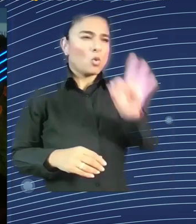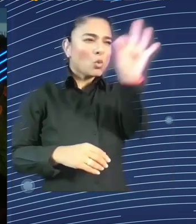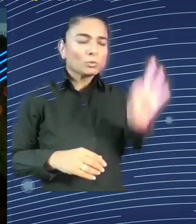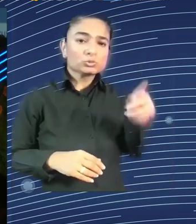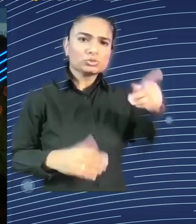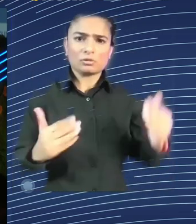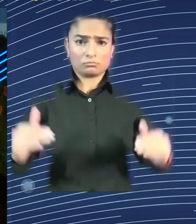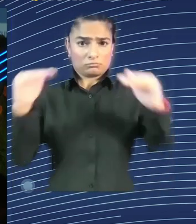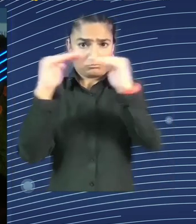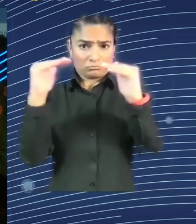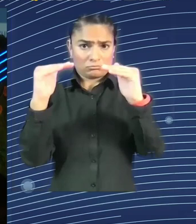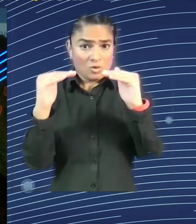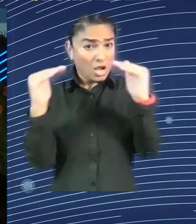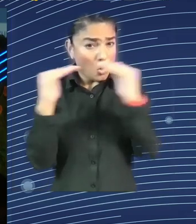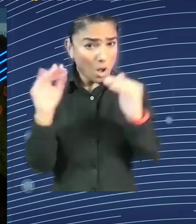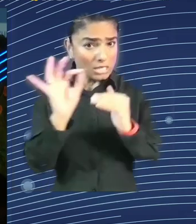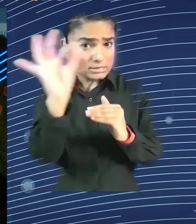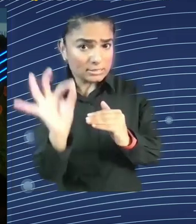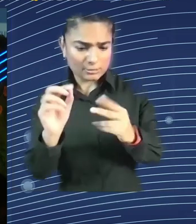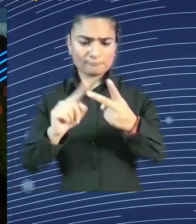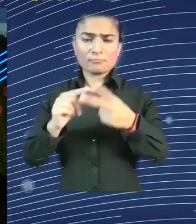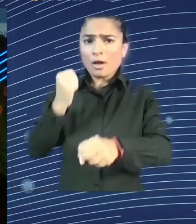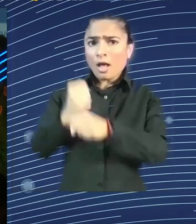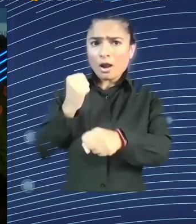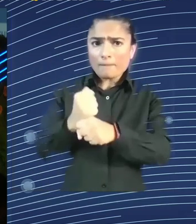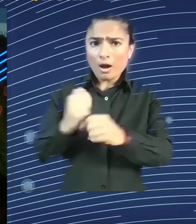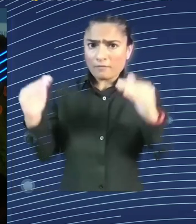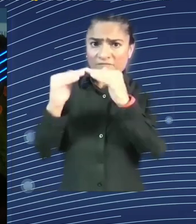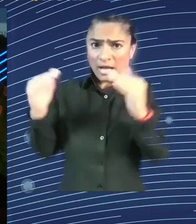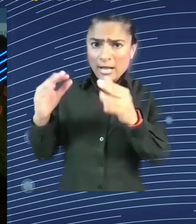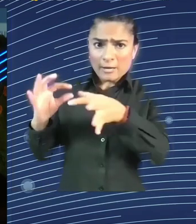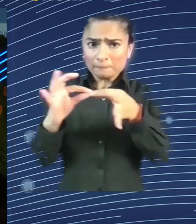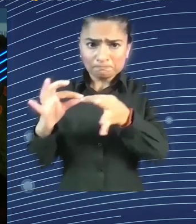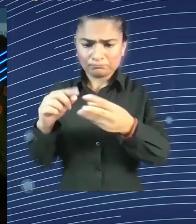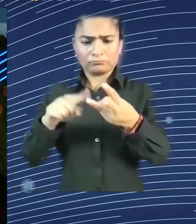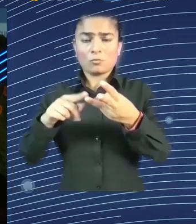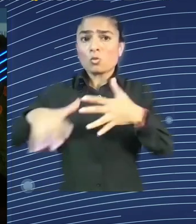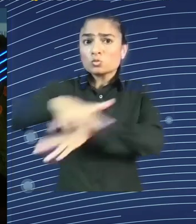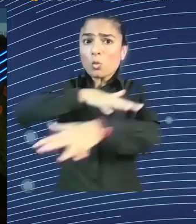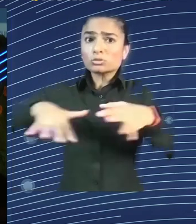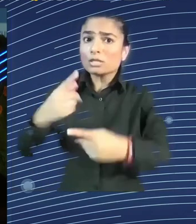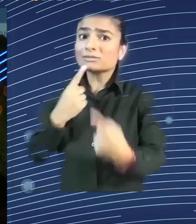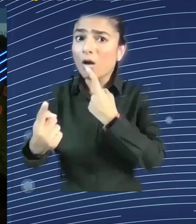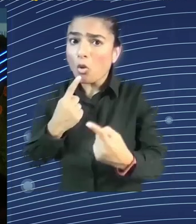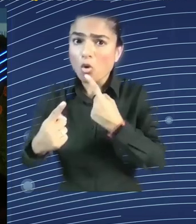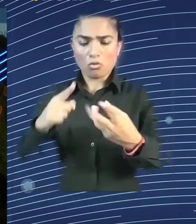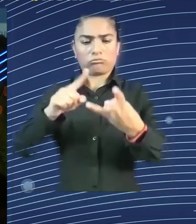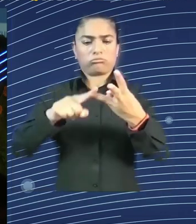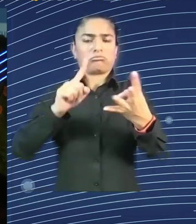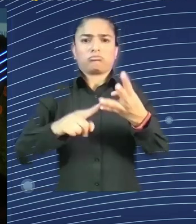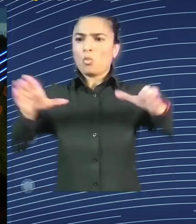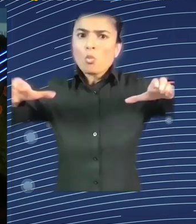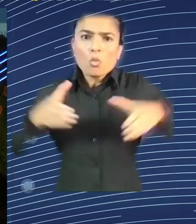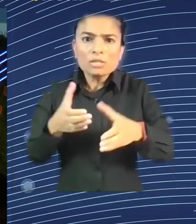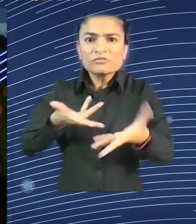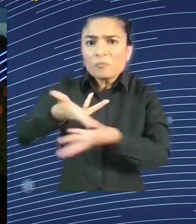collective bargaining. And this is, if we want to keep in Europe what we call the social market economy, this